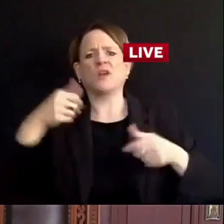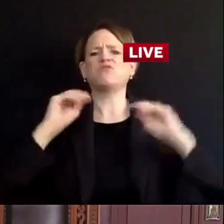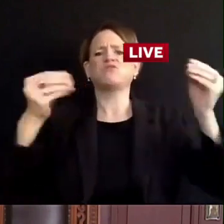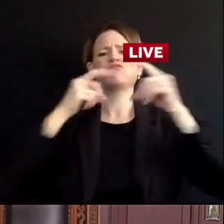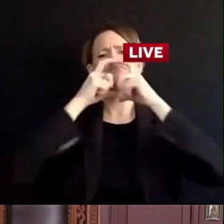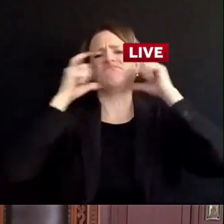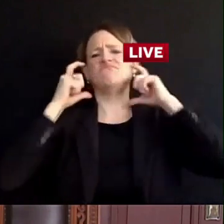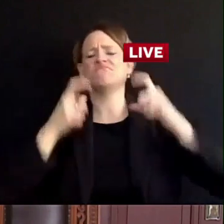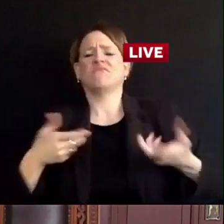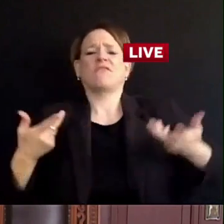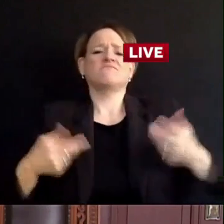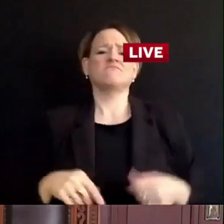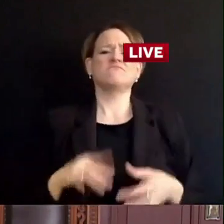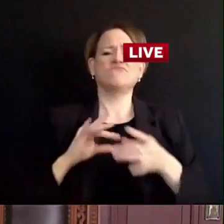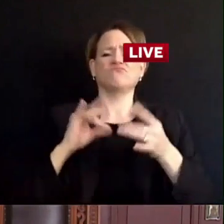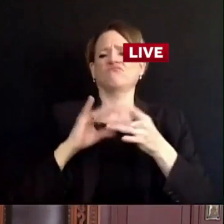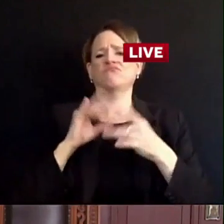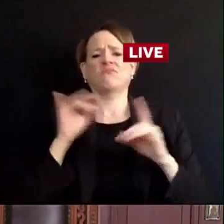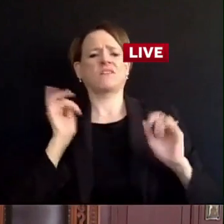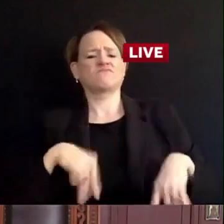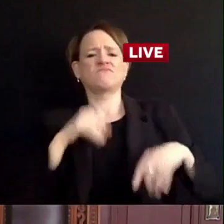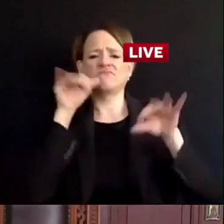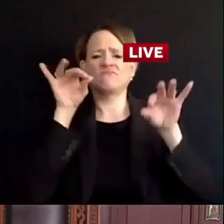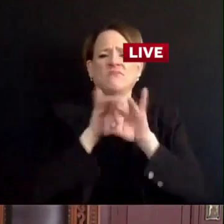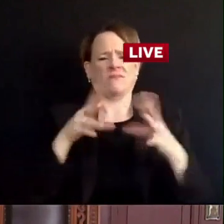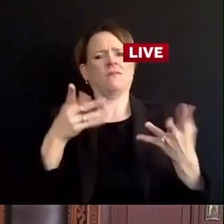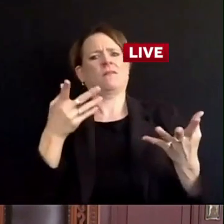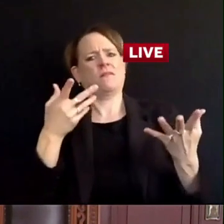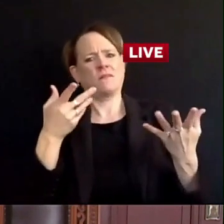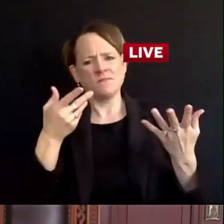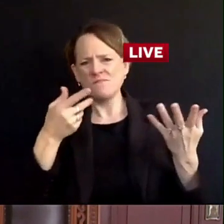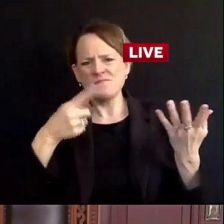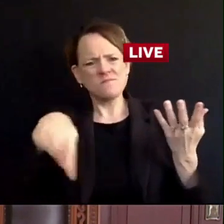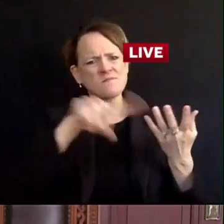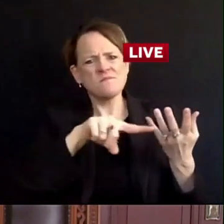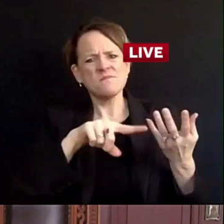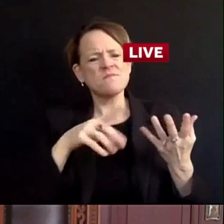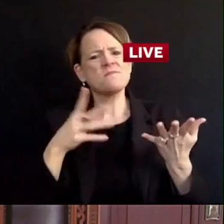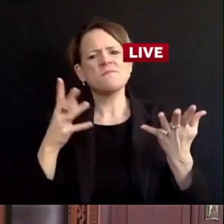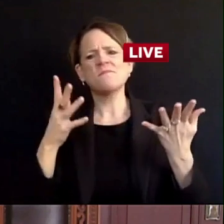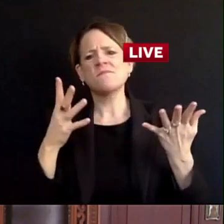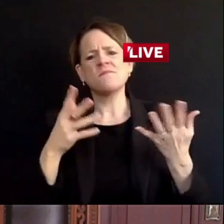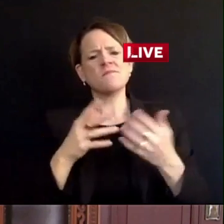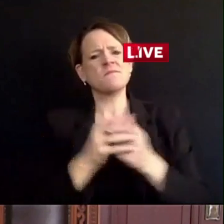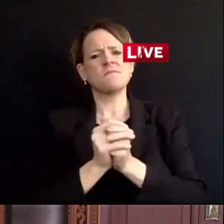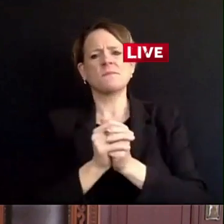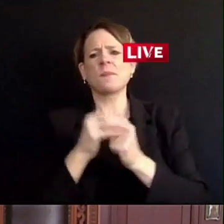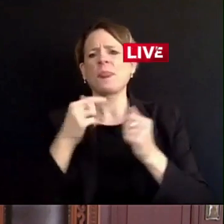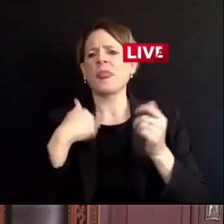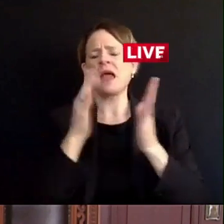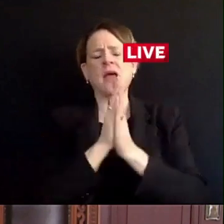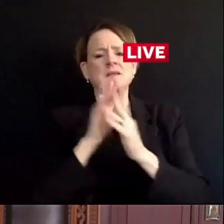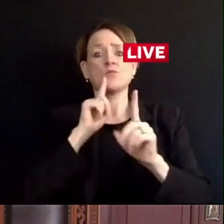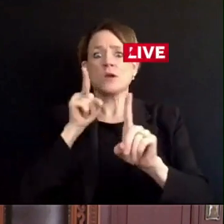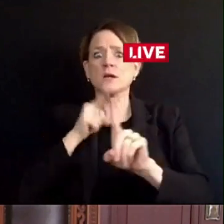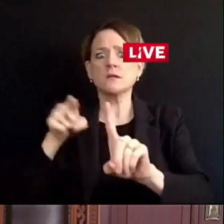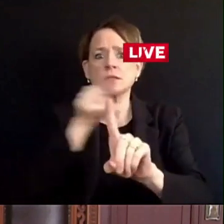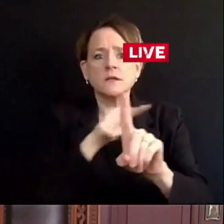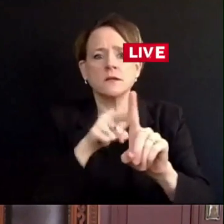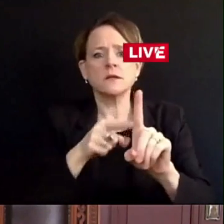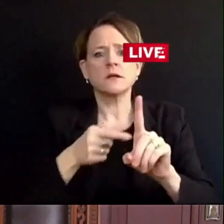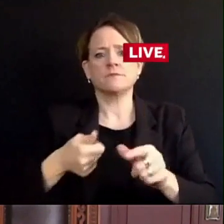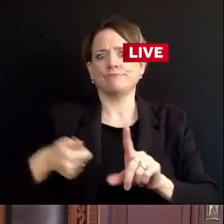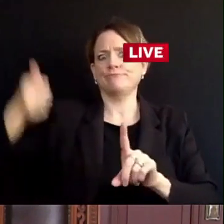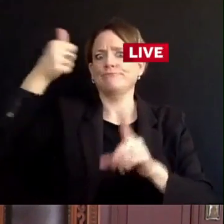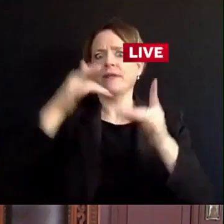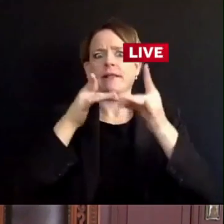that wearing a mask is the most important part of this equation. And if we are not going to